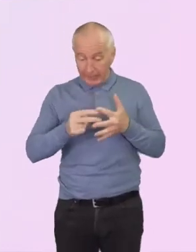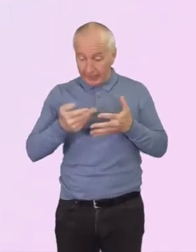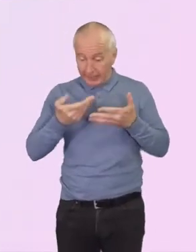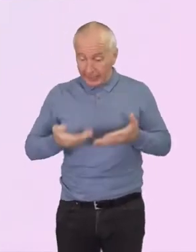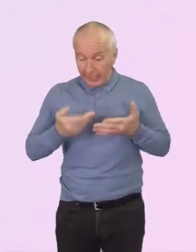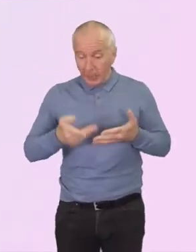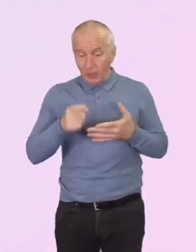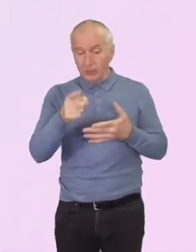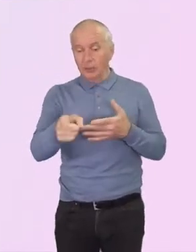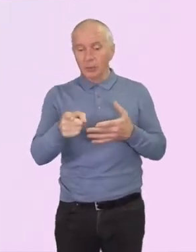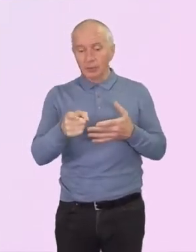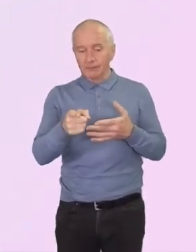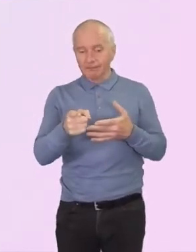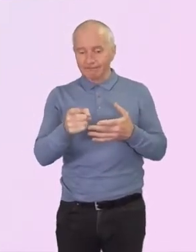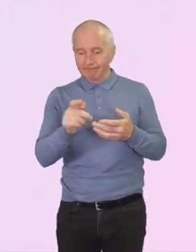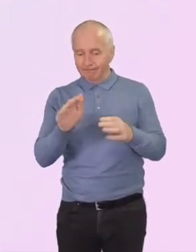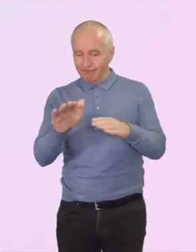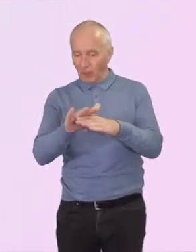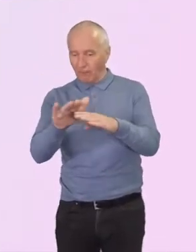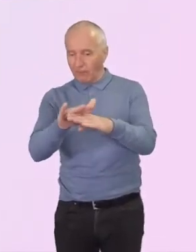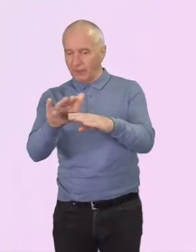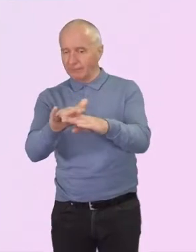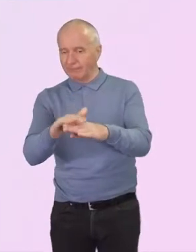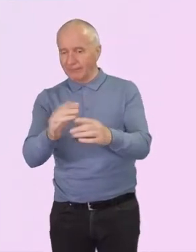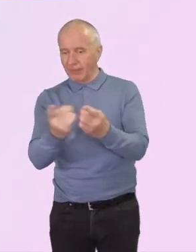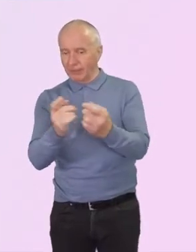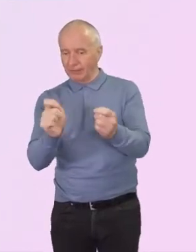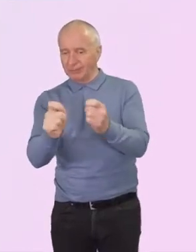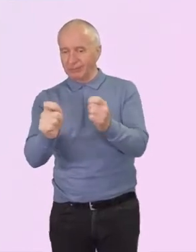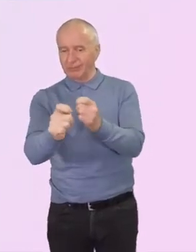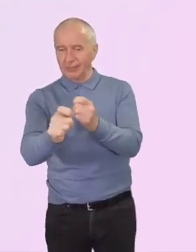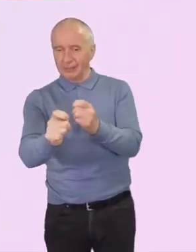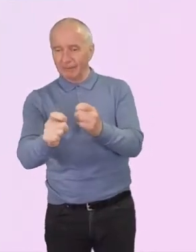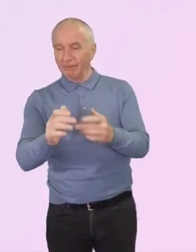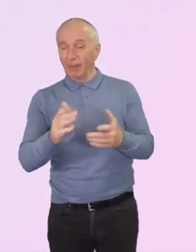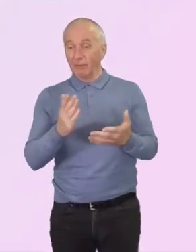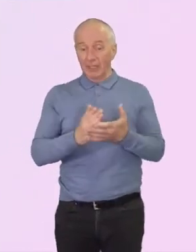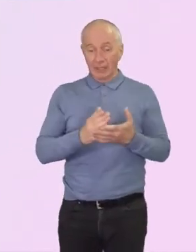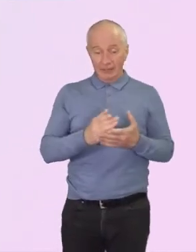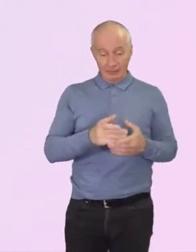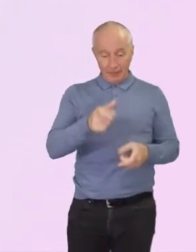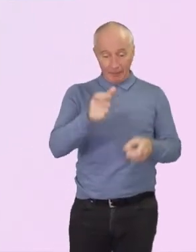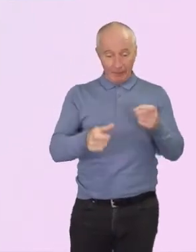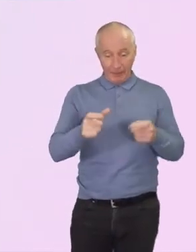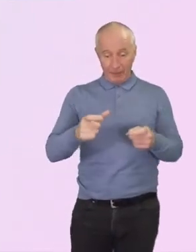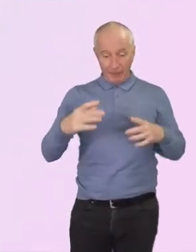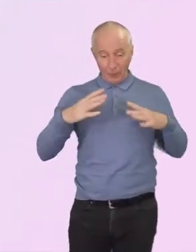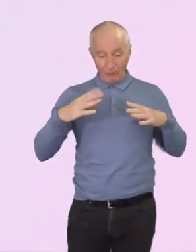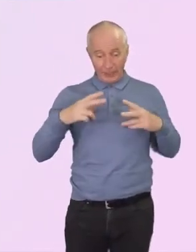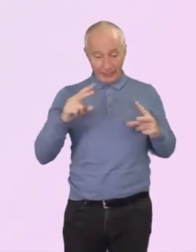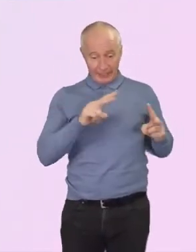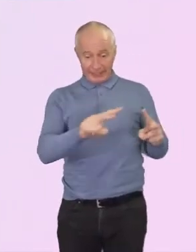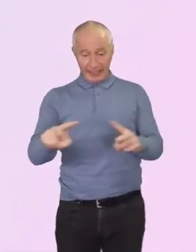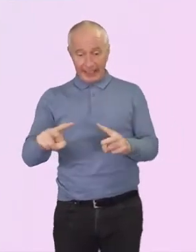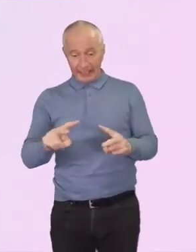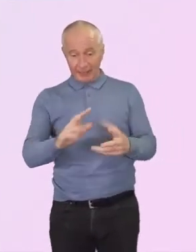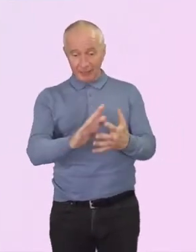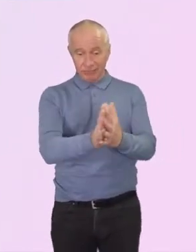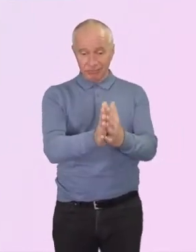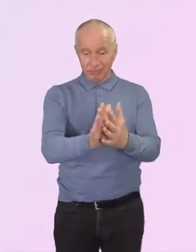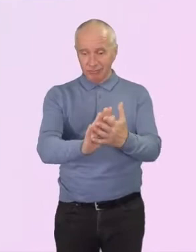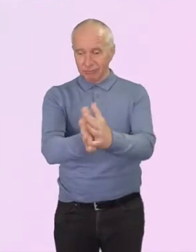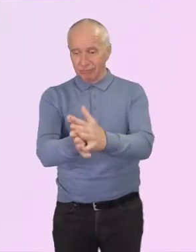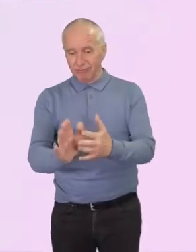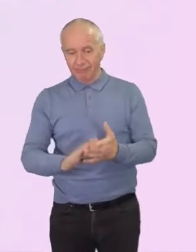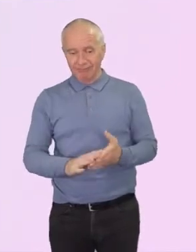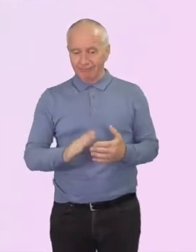further negative changes, which our students are already witnessing in their natural environment, such as declines in fish